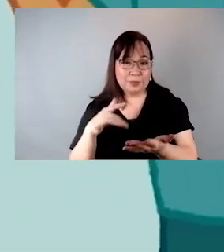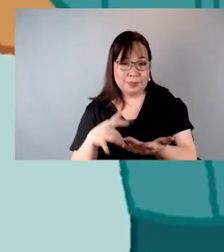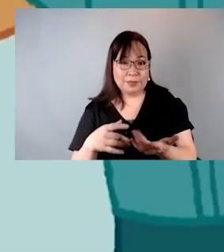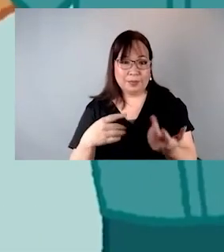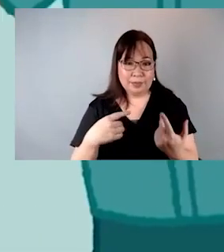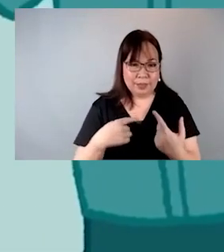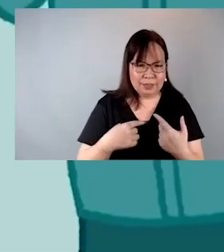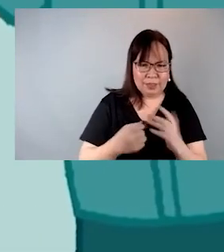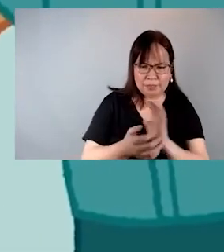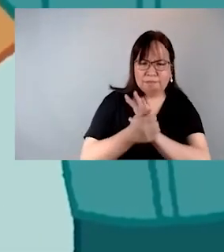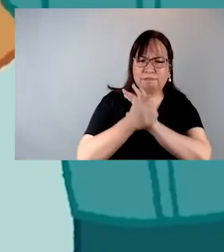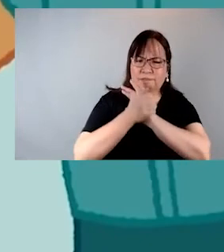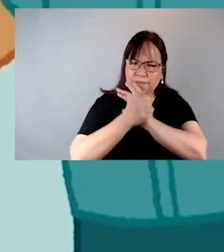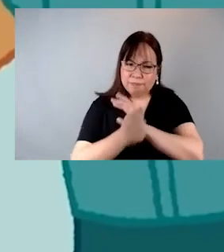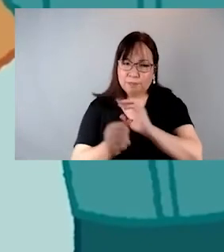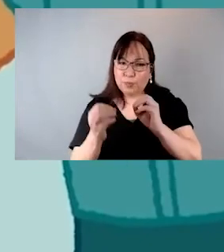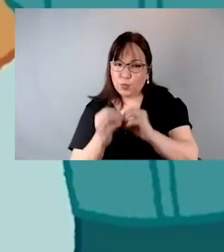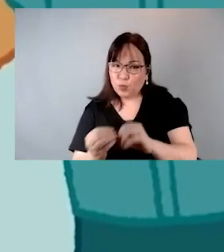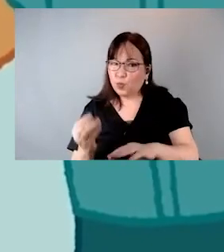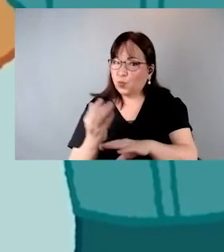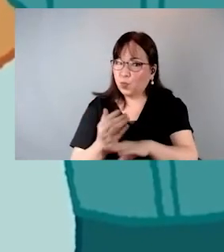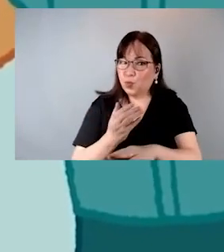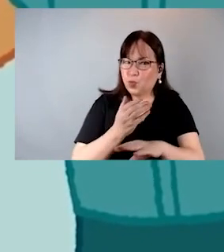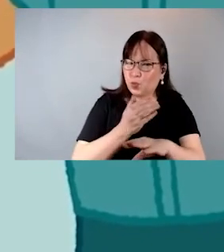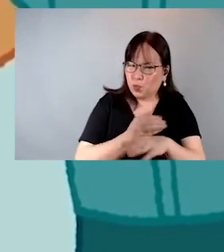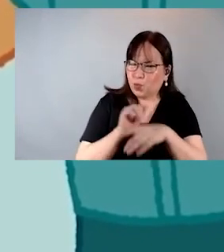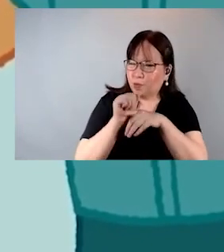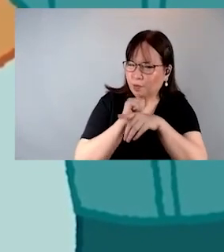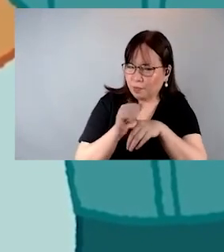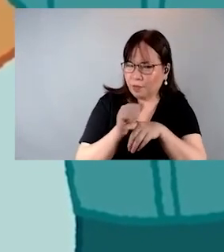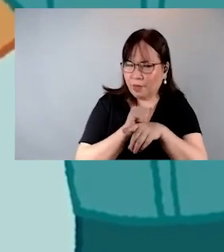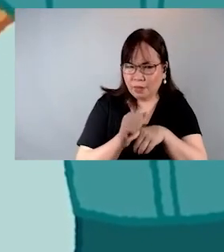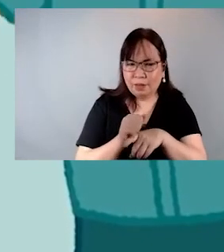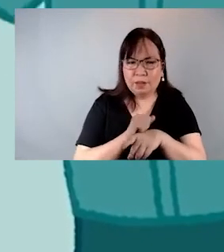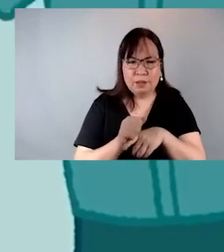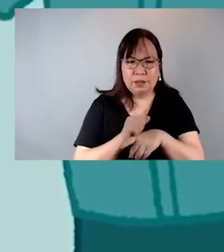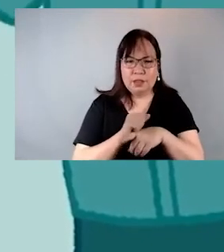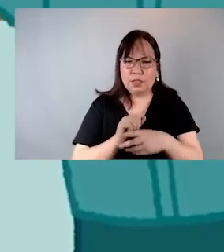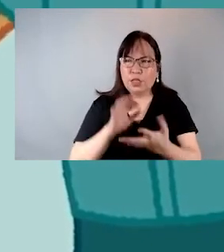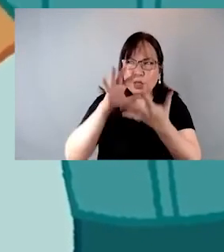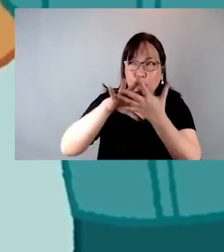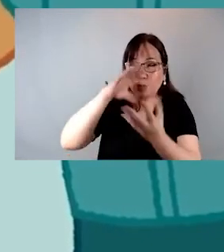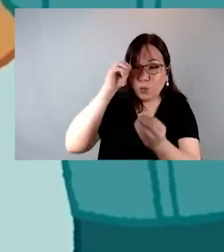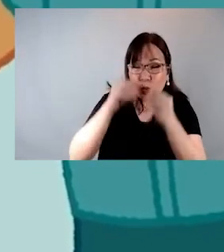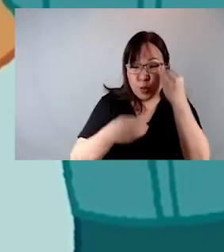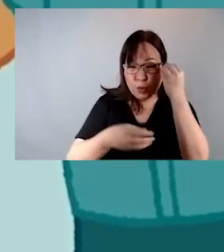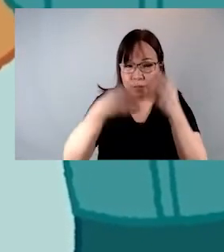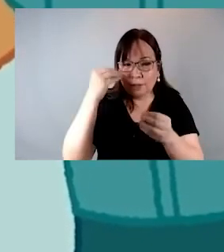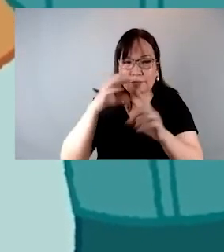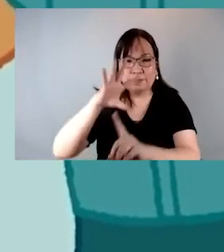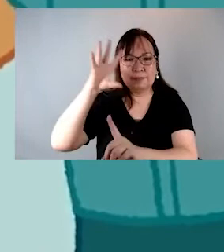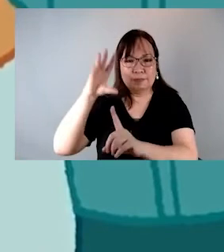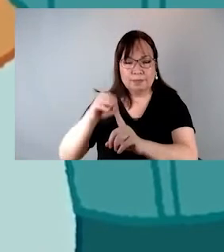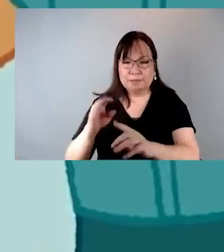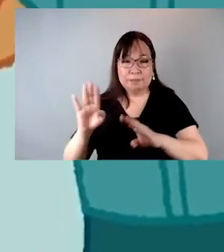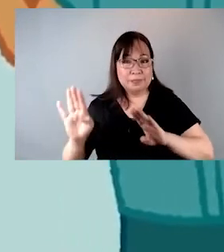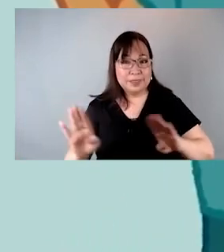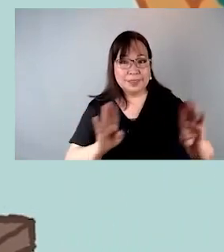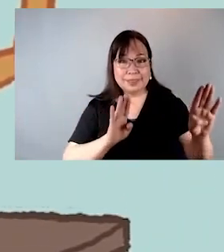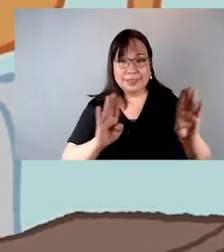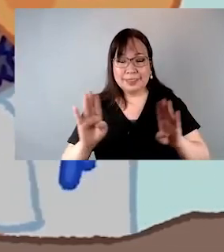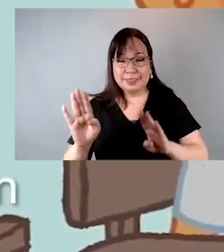Aking talento'y dapat mabigyan dinang, matutunan ang kultura at mabuting